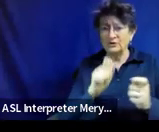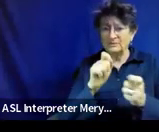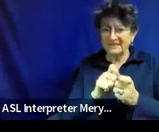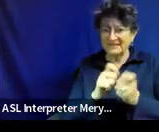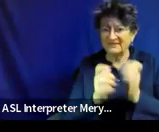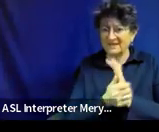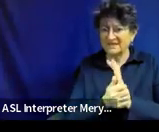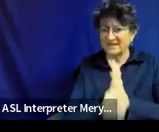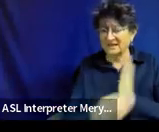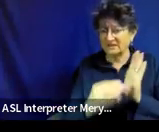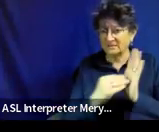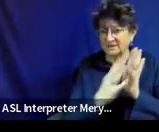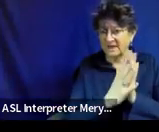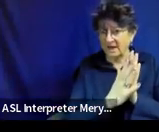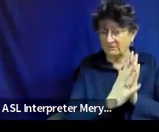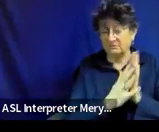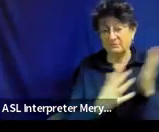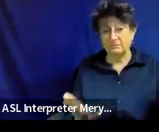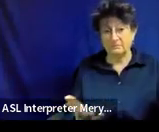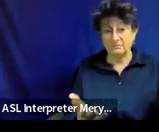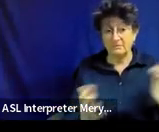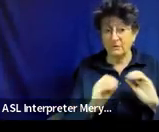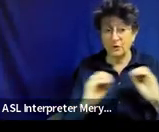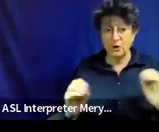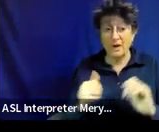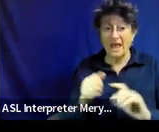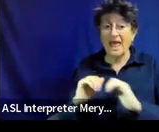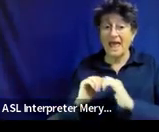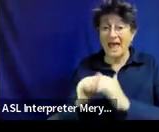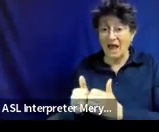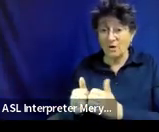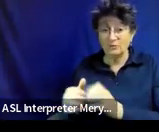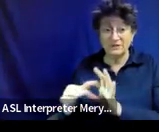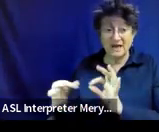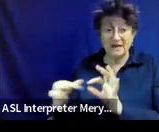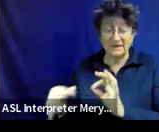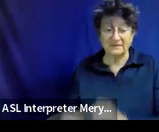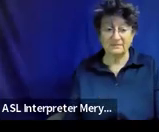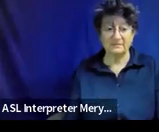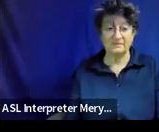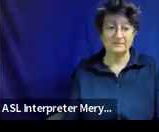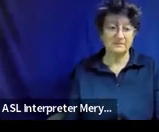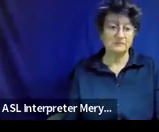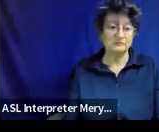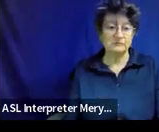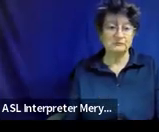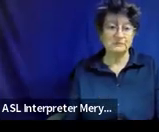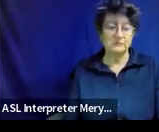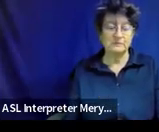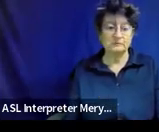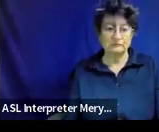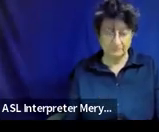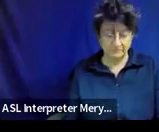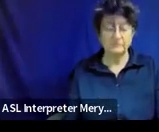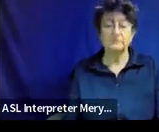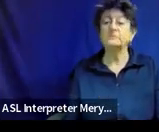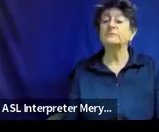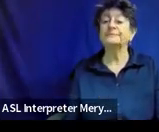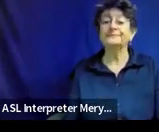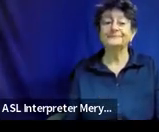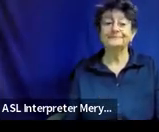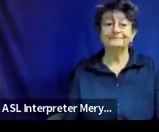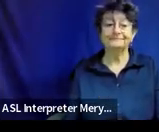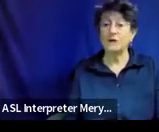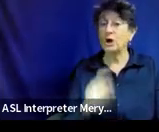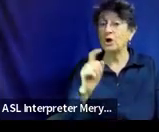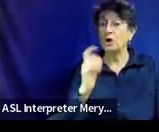how statement. Sorry, I don't know what happened with my chat box there. I think we're caught up. Okay. So here's what that